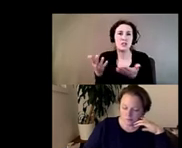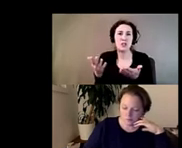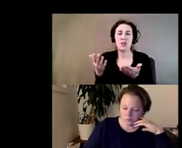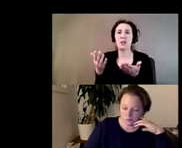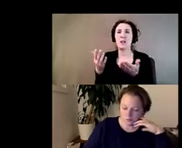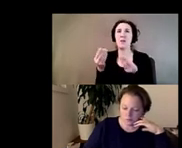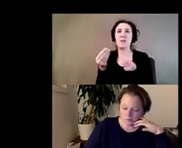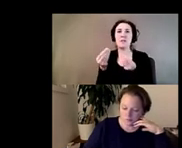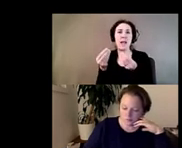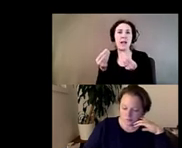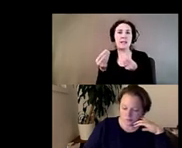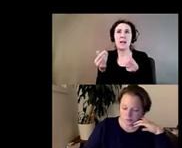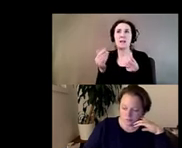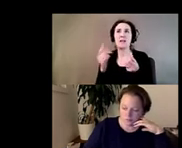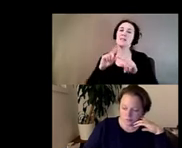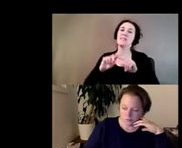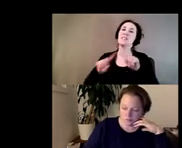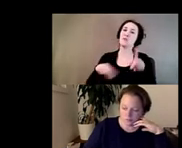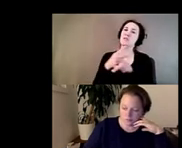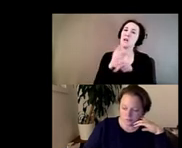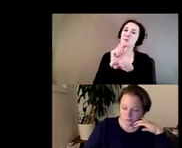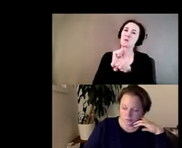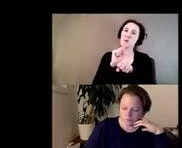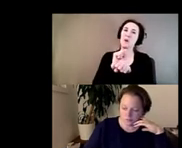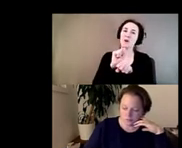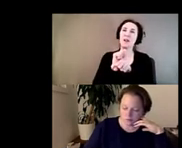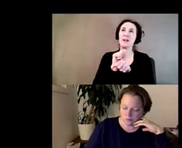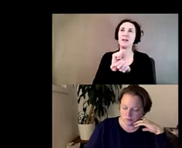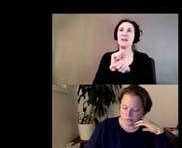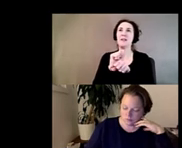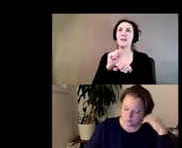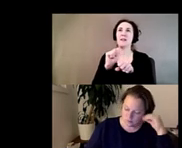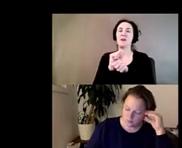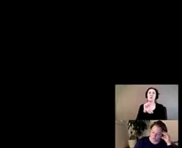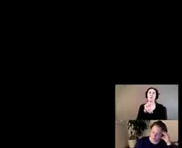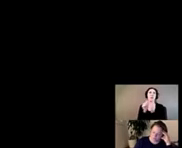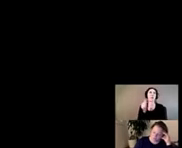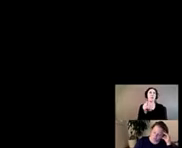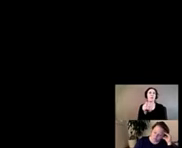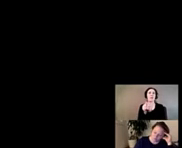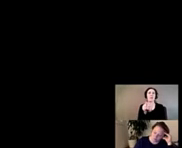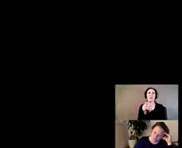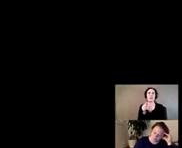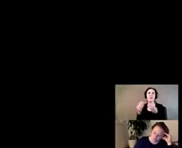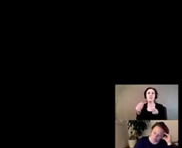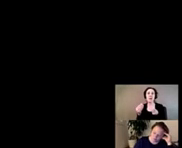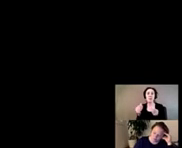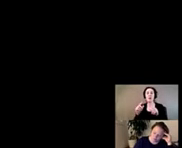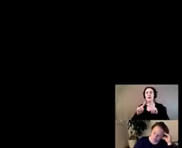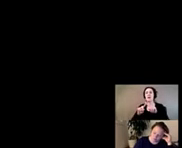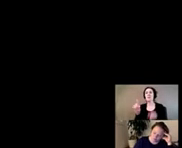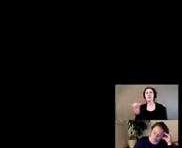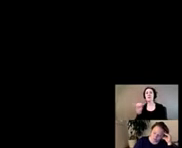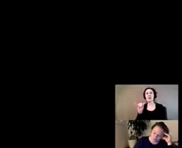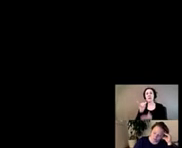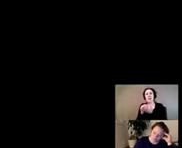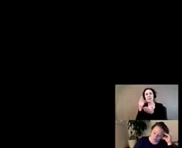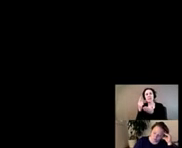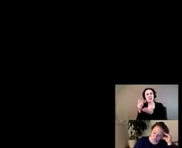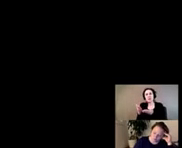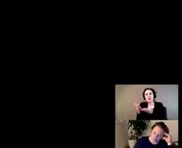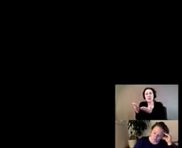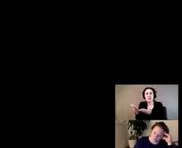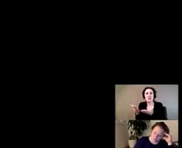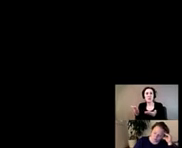of um work of working with um um of working with fabric but like that that little gesture has